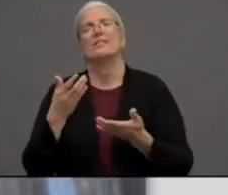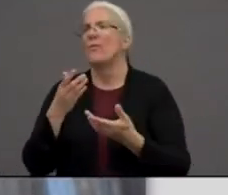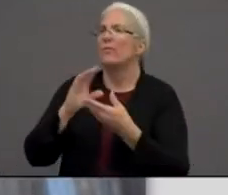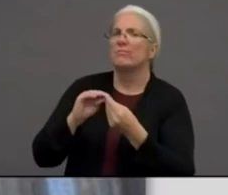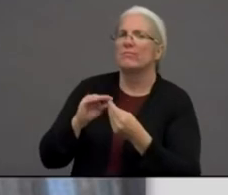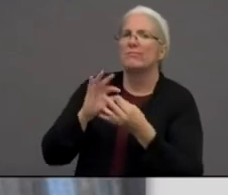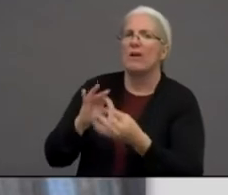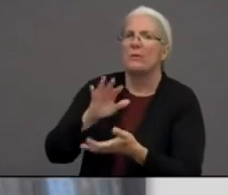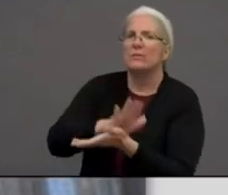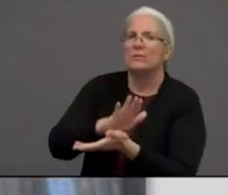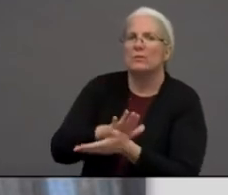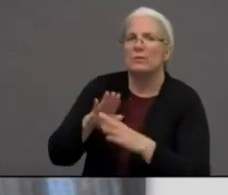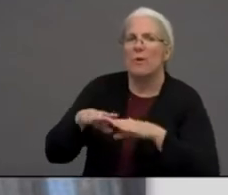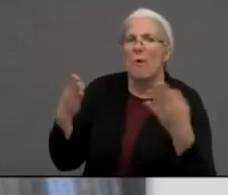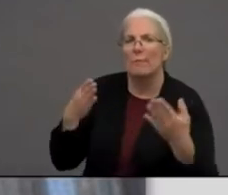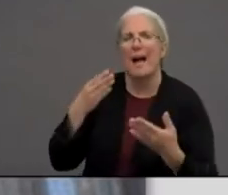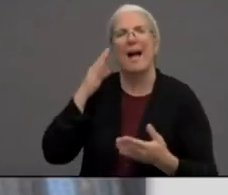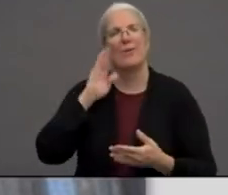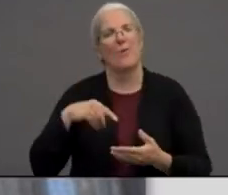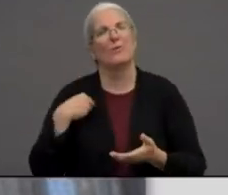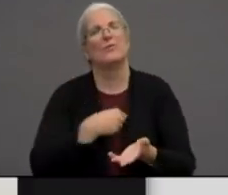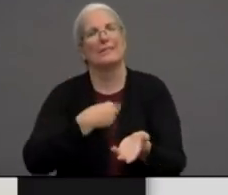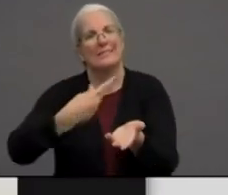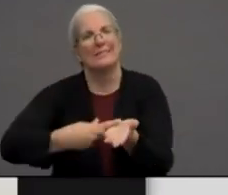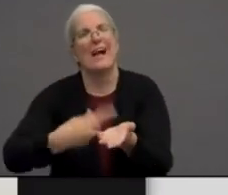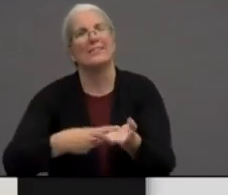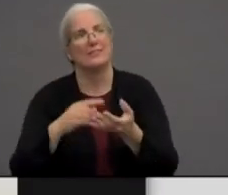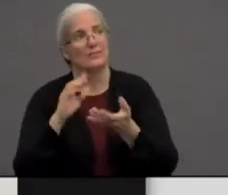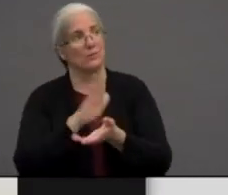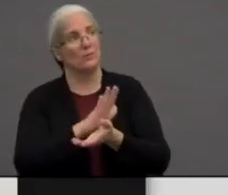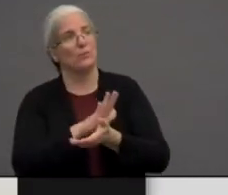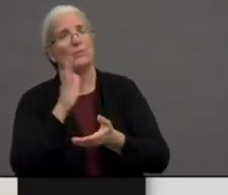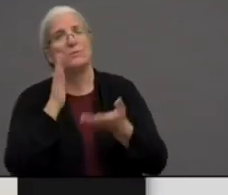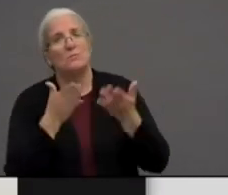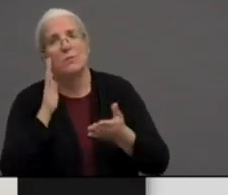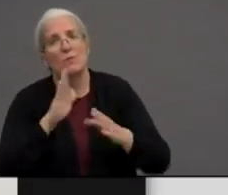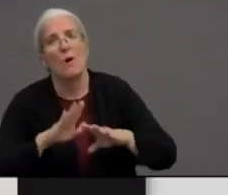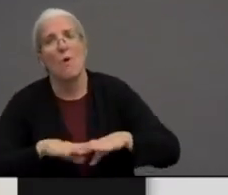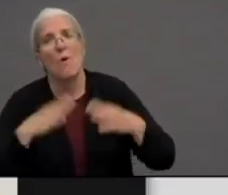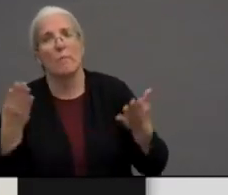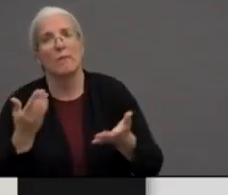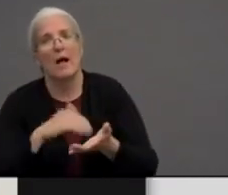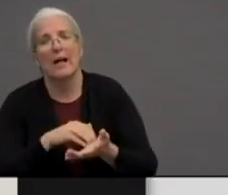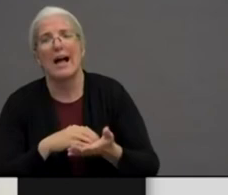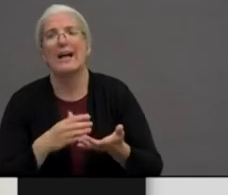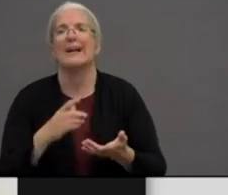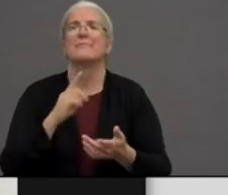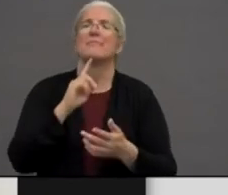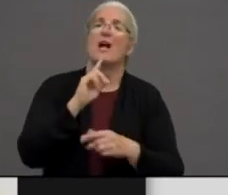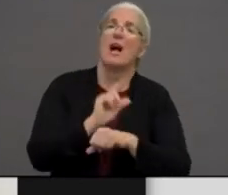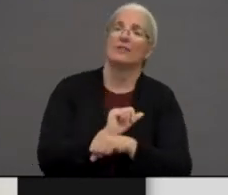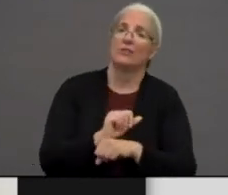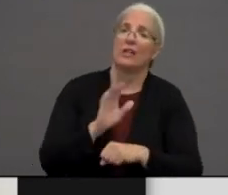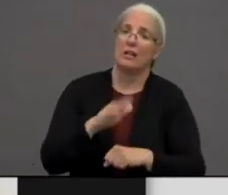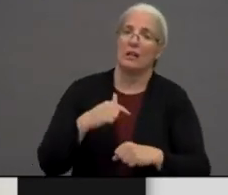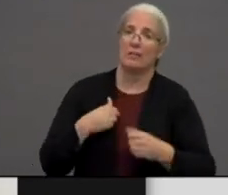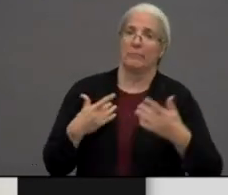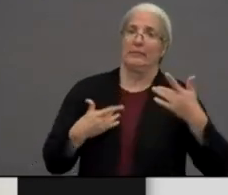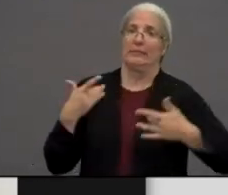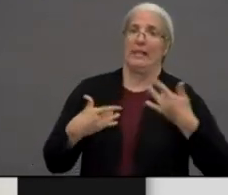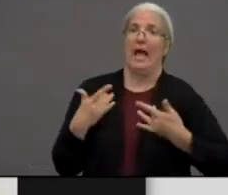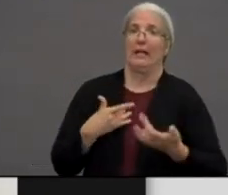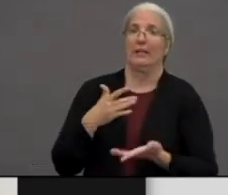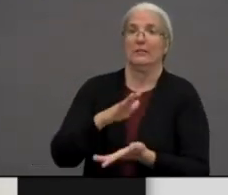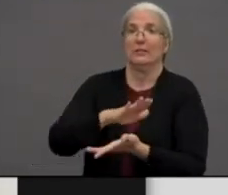about reopening. So we're actually, I'm actually quite excited for schools to